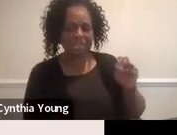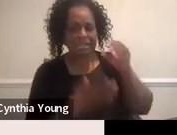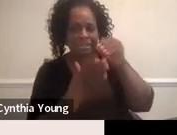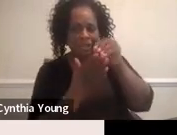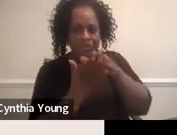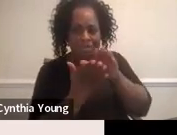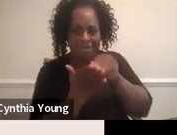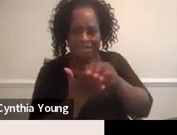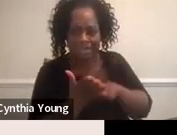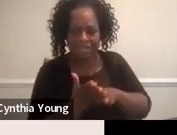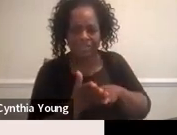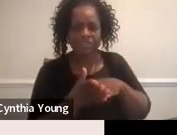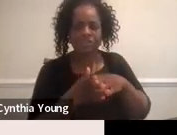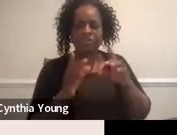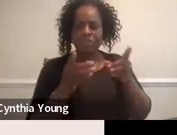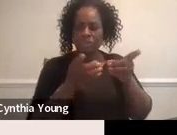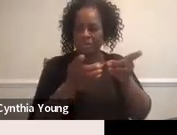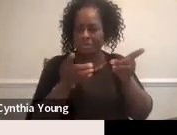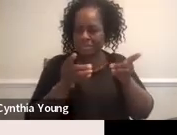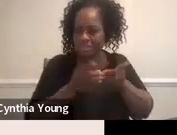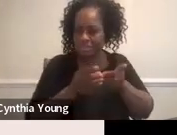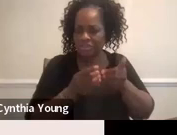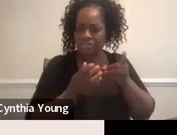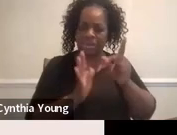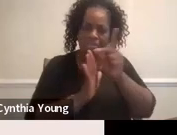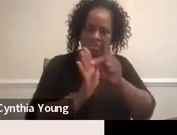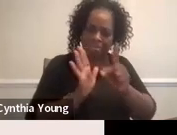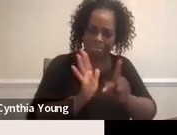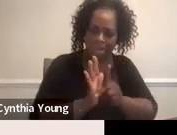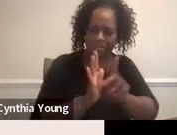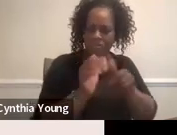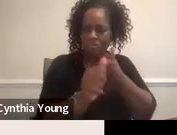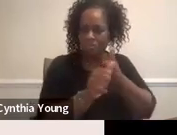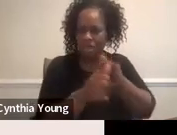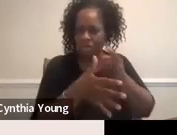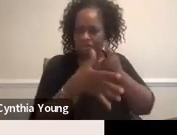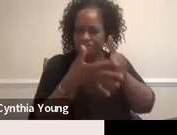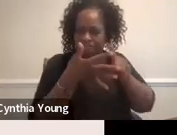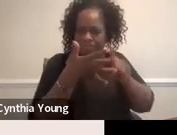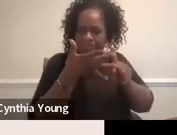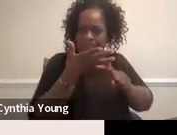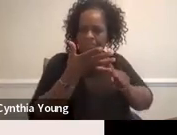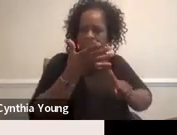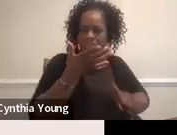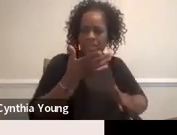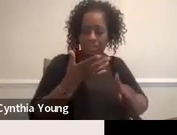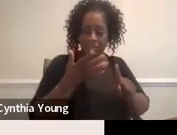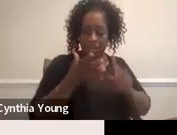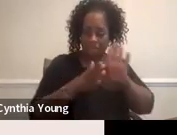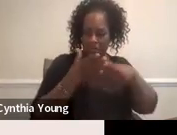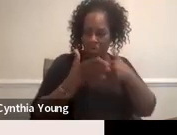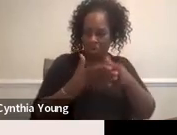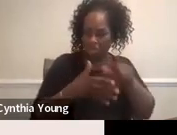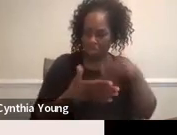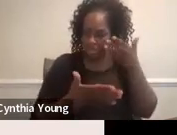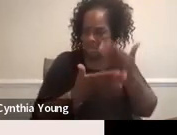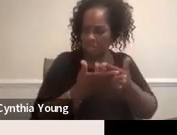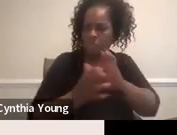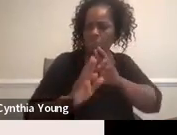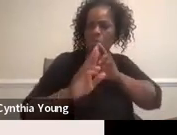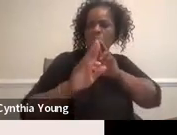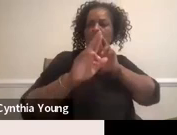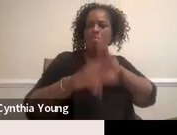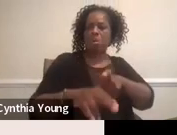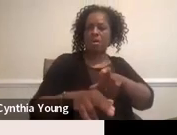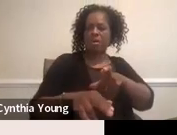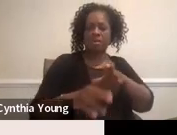Your district policies and procedures are all set and you followed those. And if all that looks good, we report back to the data